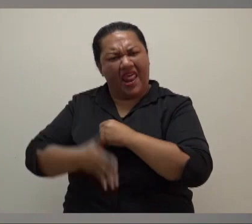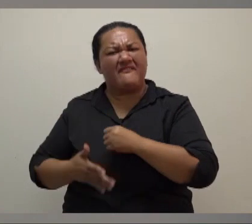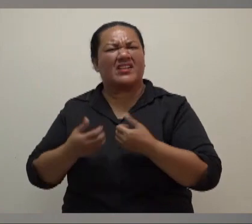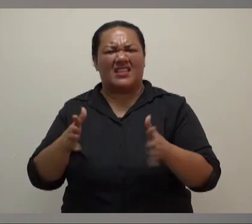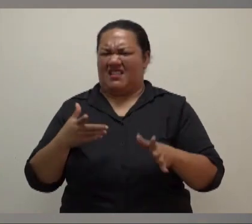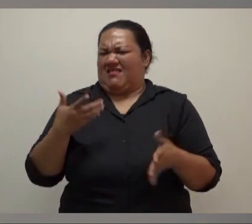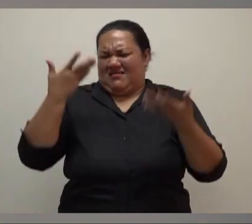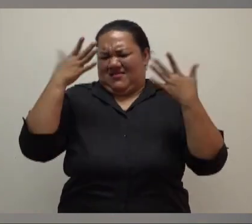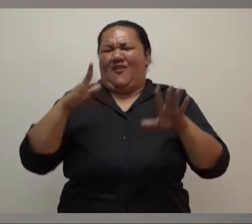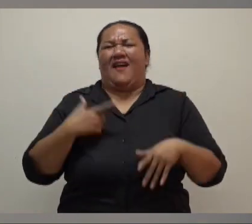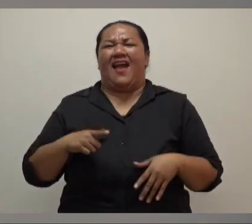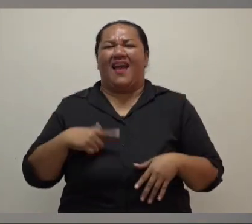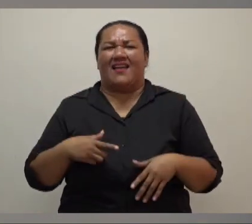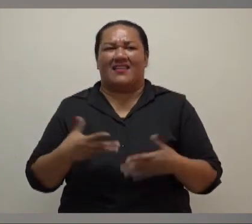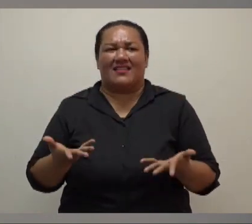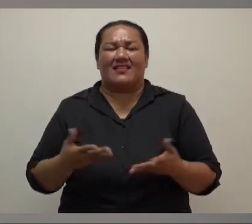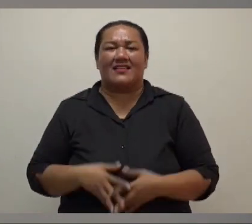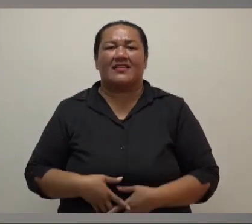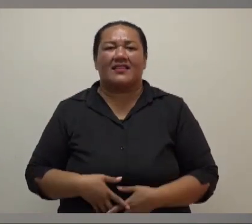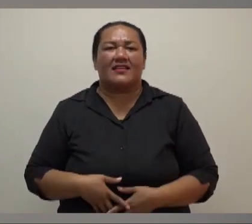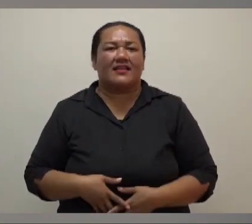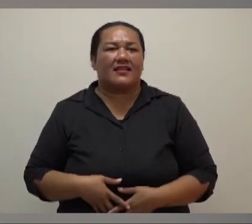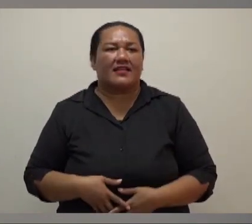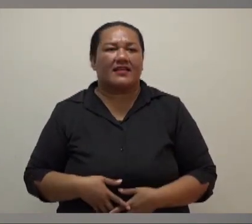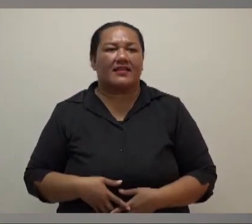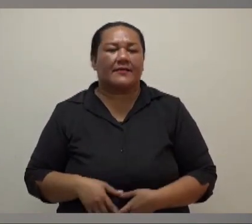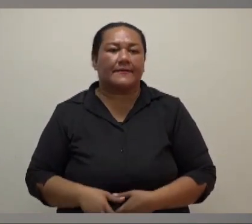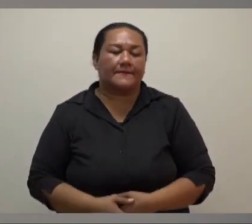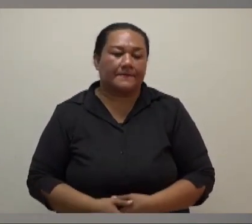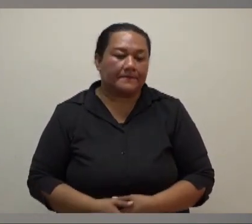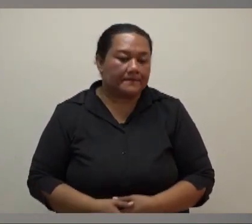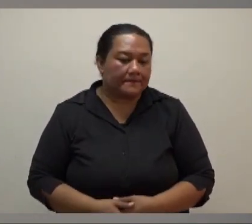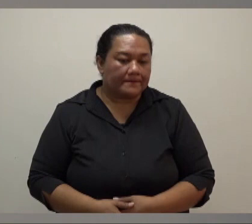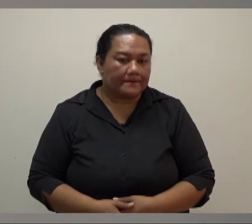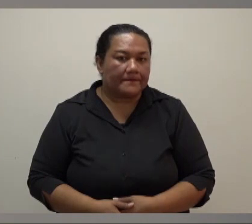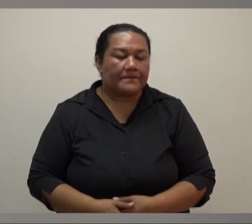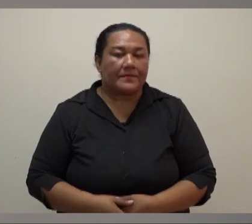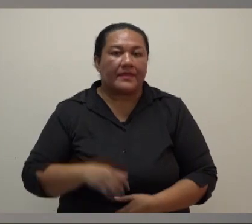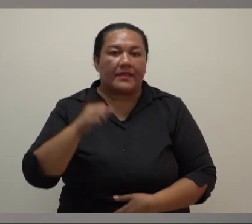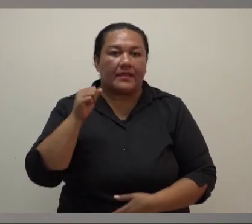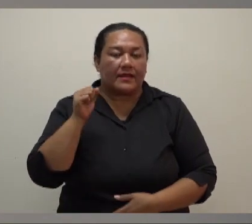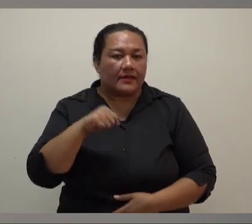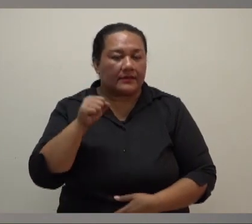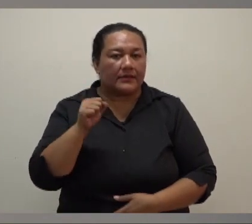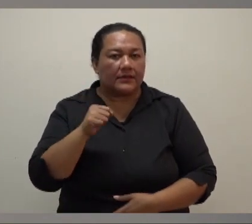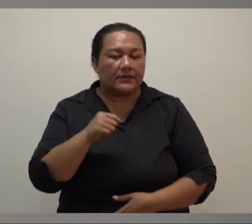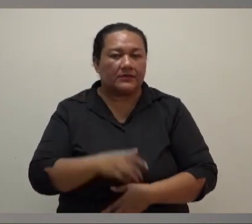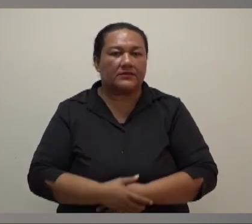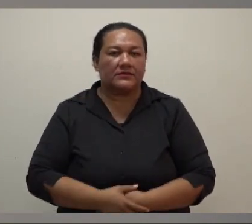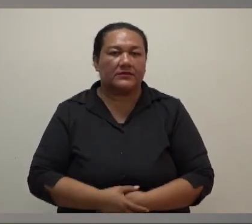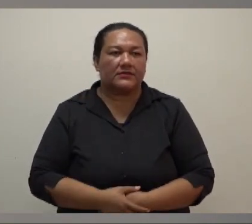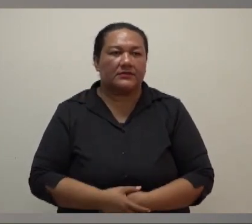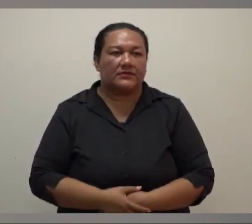to pay school fees when you were in school. And that was after he was in government. So he did not introduce free education. It's a lie.